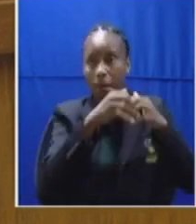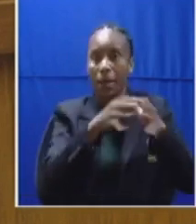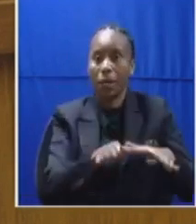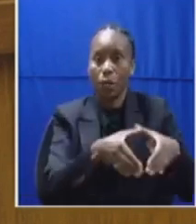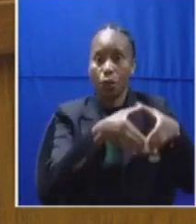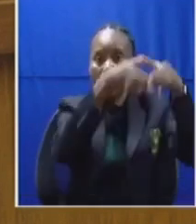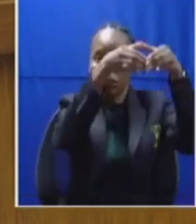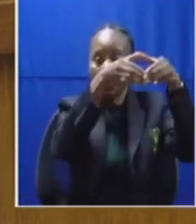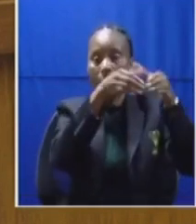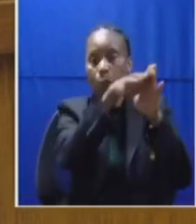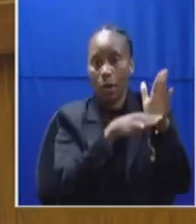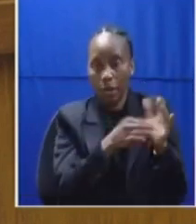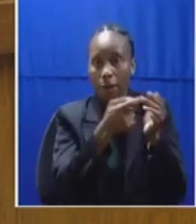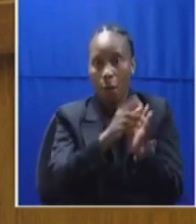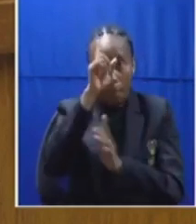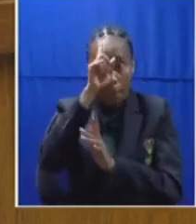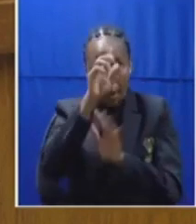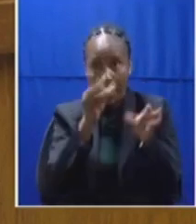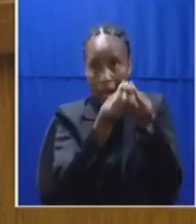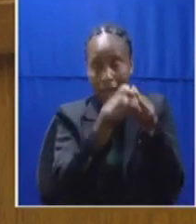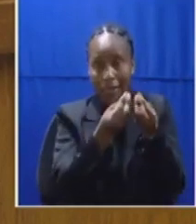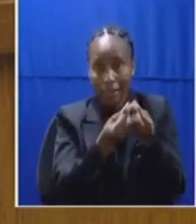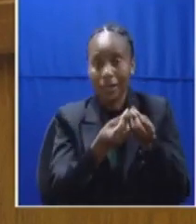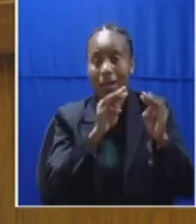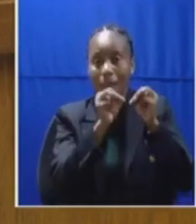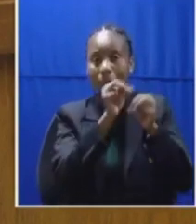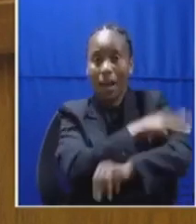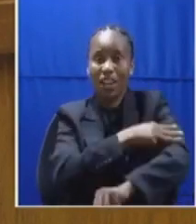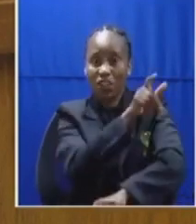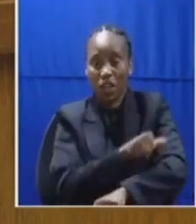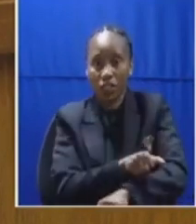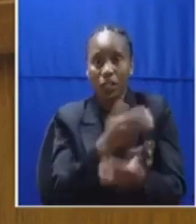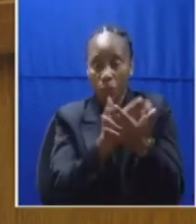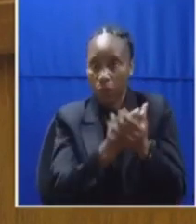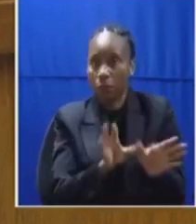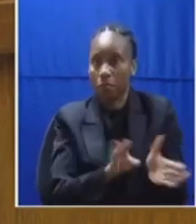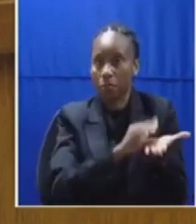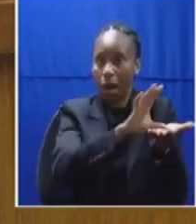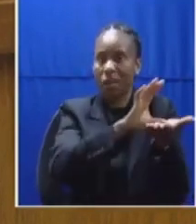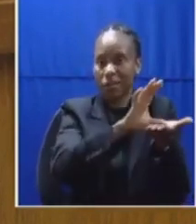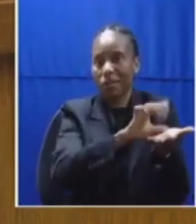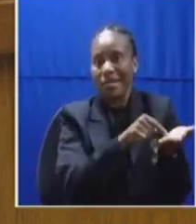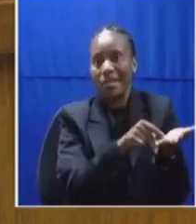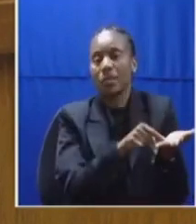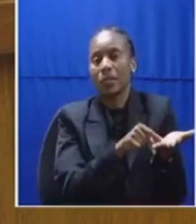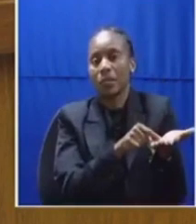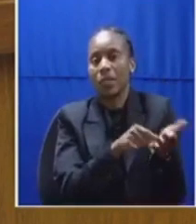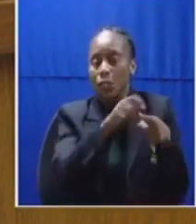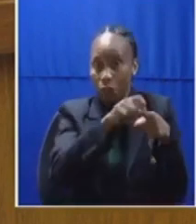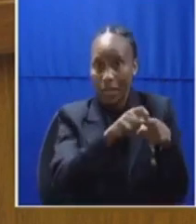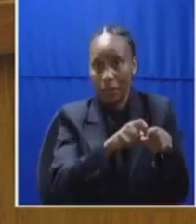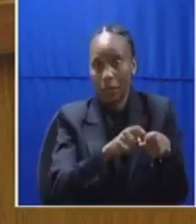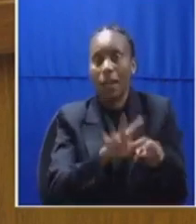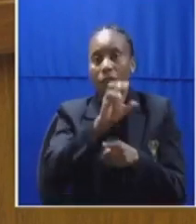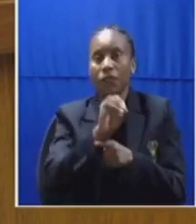for black asset managers to increase the share of the industry assets managed by black firms to 2 trillion with 50%